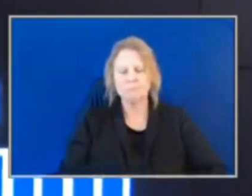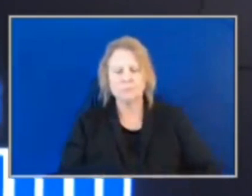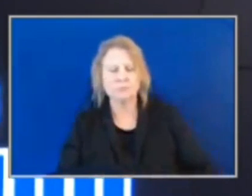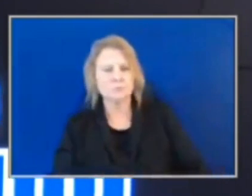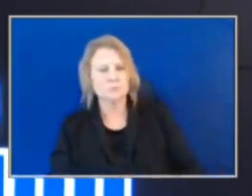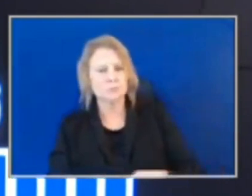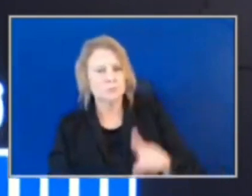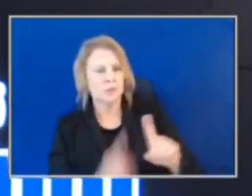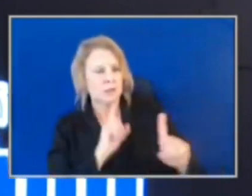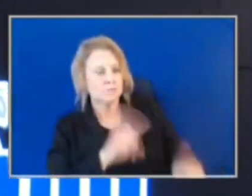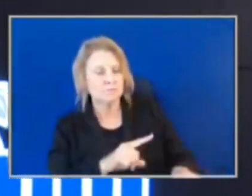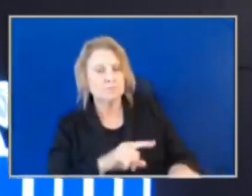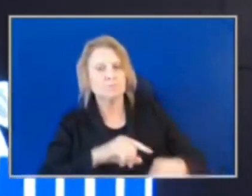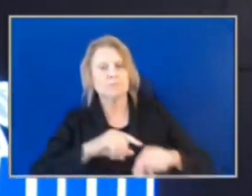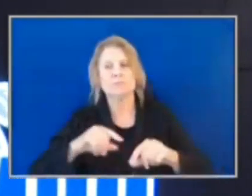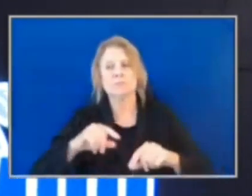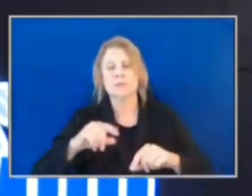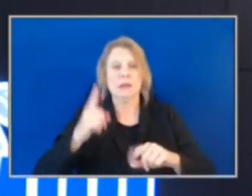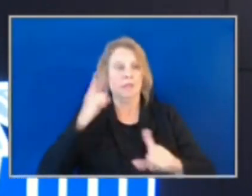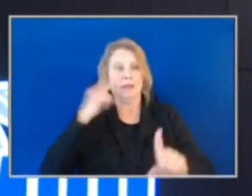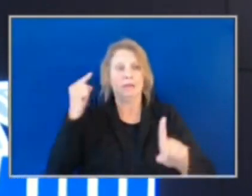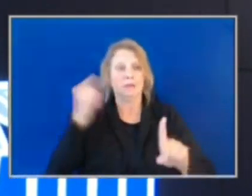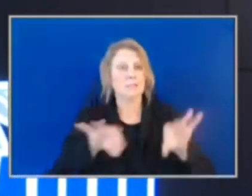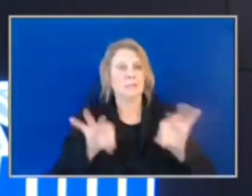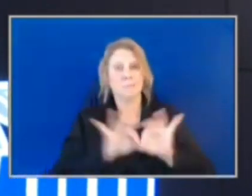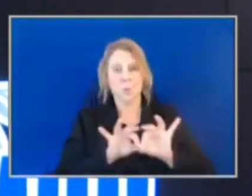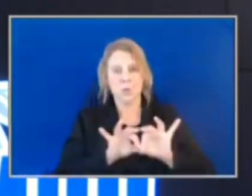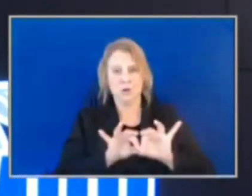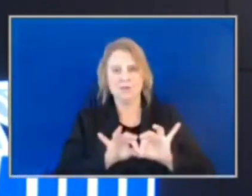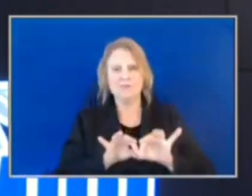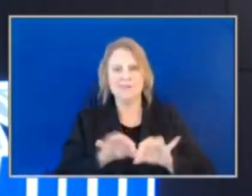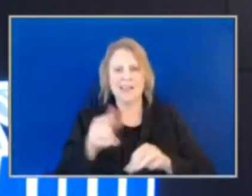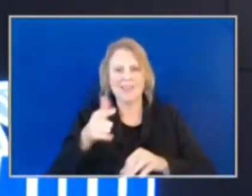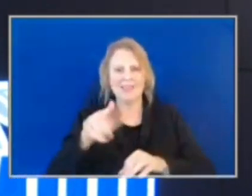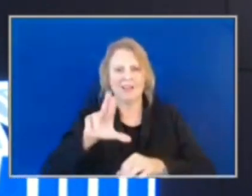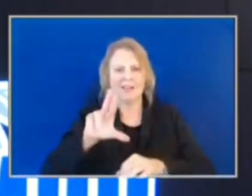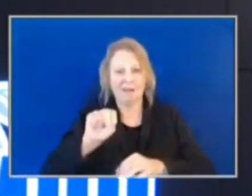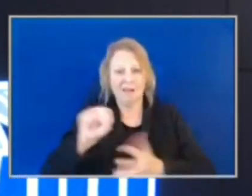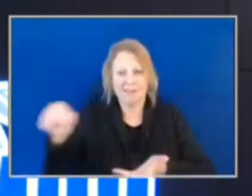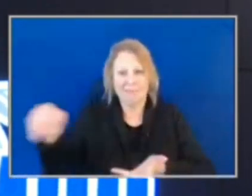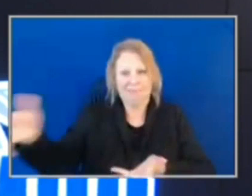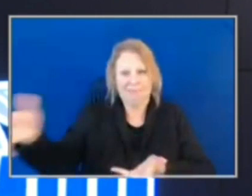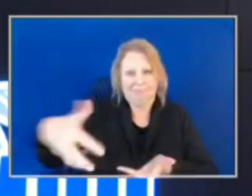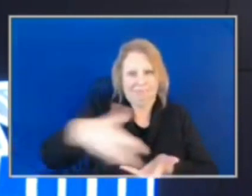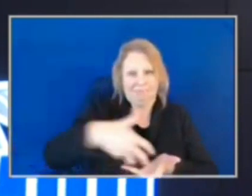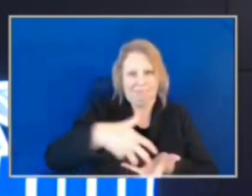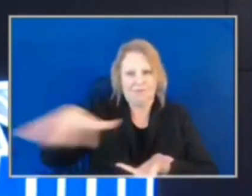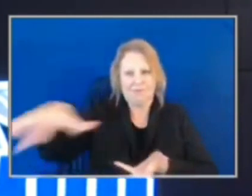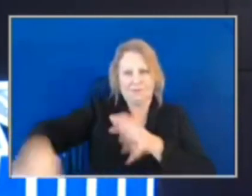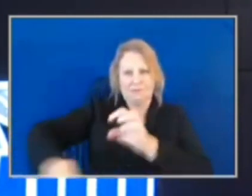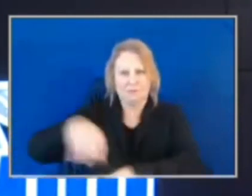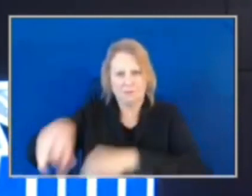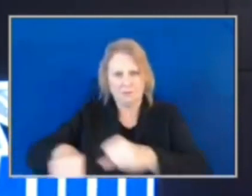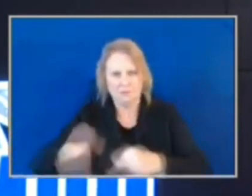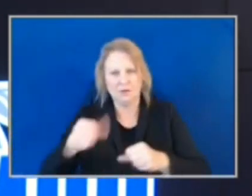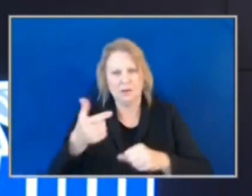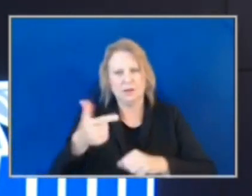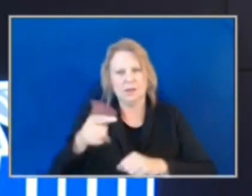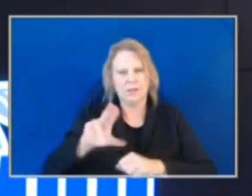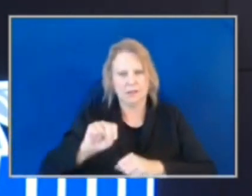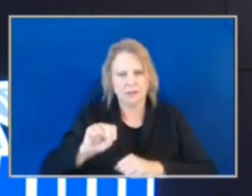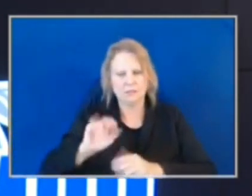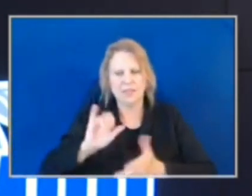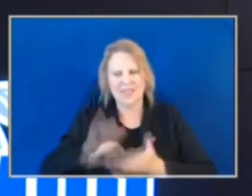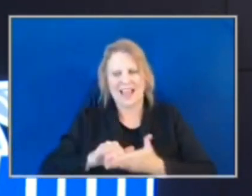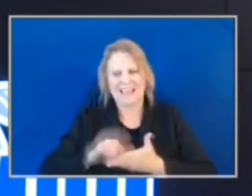seizures. So the number of guns we're encountering on the street and seizing guns and interrupting those is really contributing to